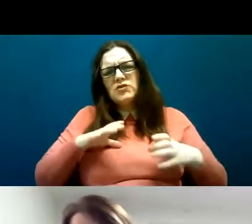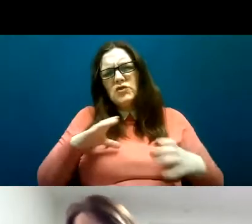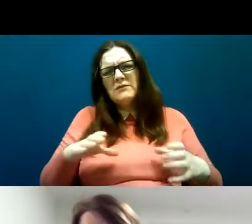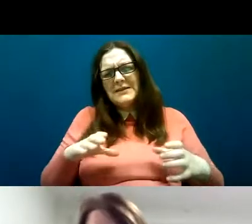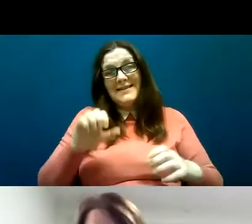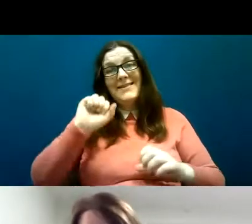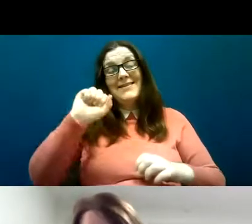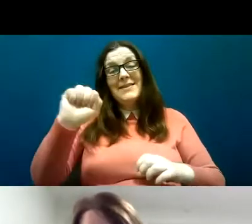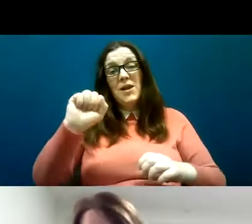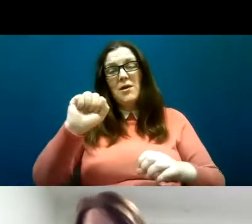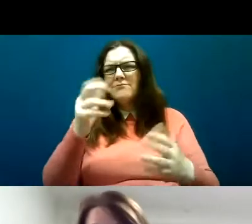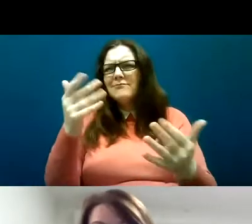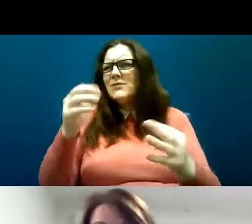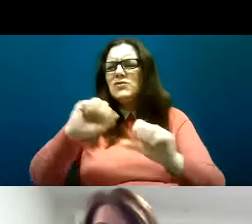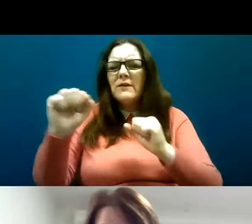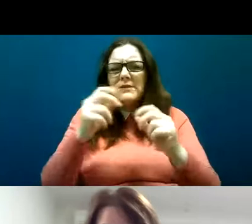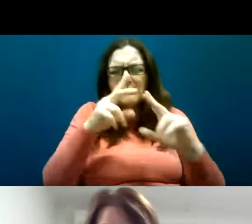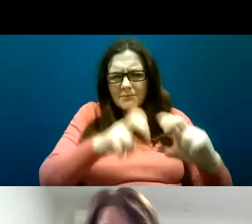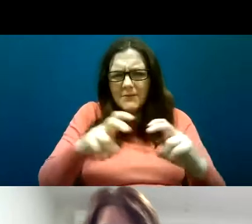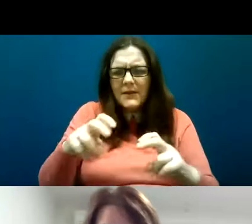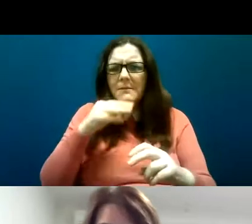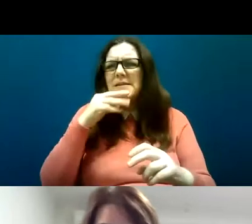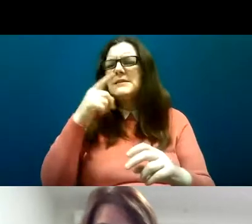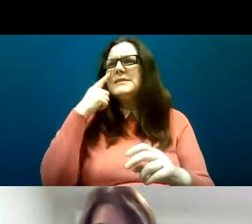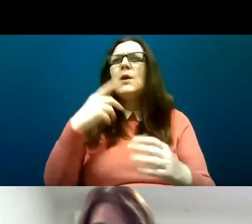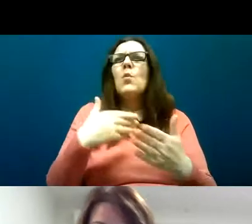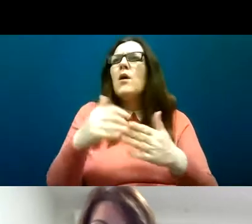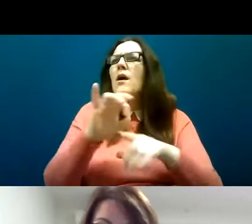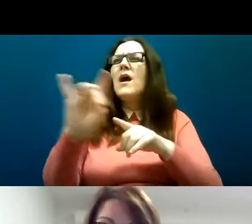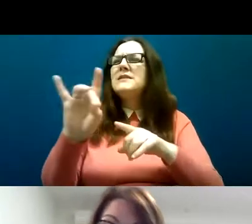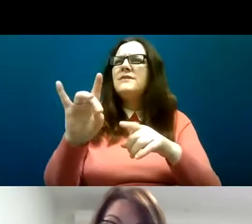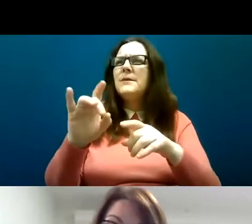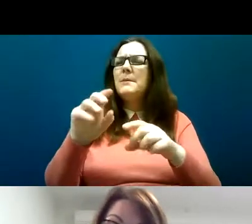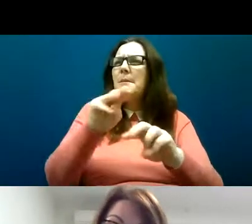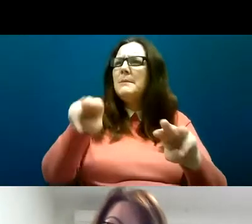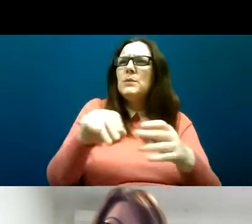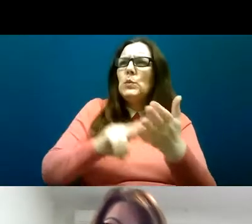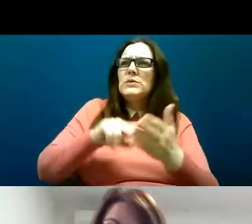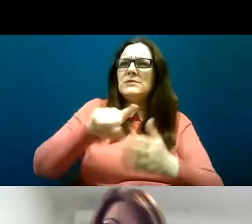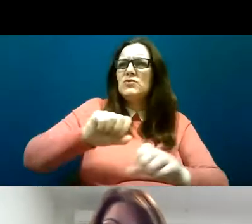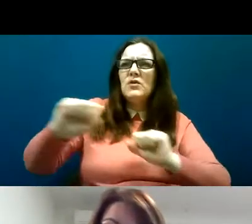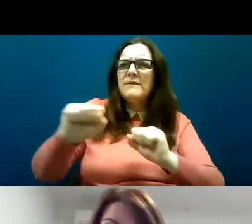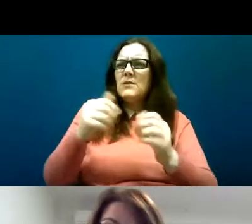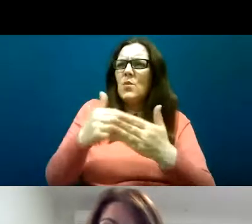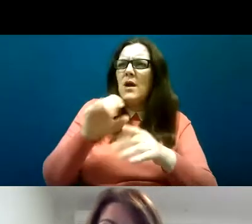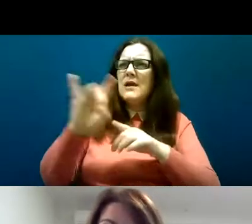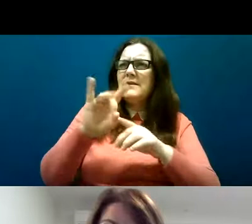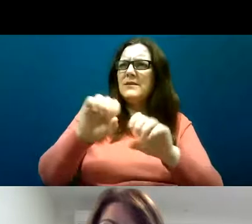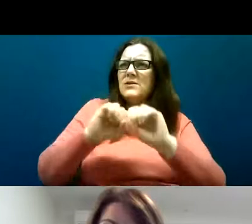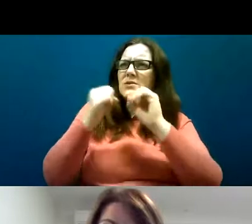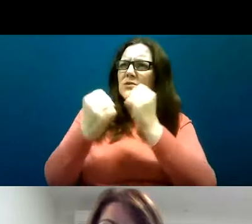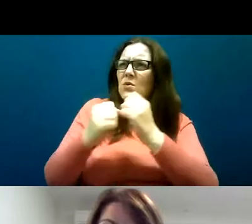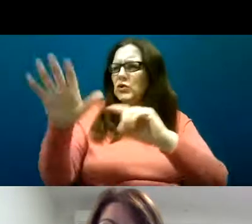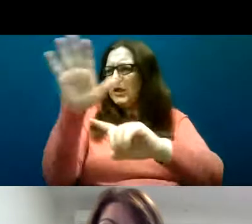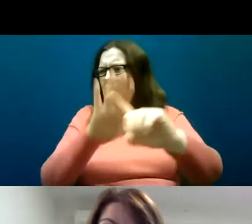profile, a socio-demographic profile of service users in that area. Social Work Team also did a review